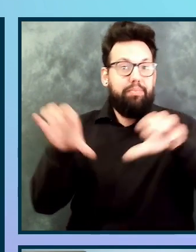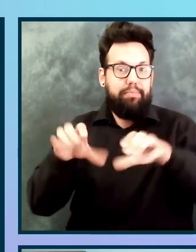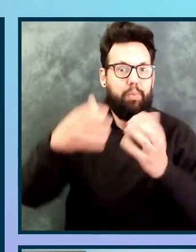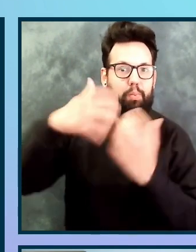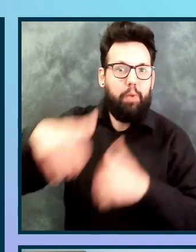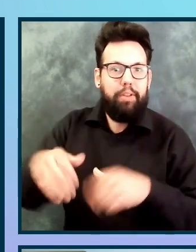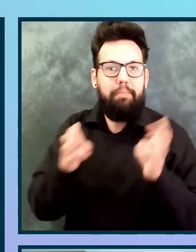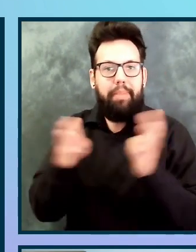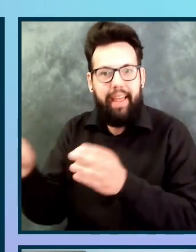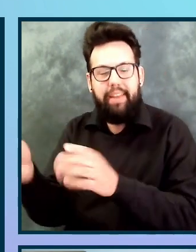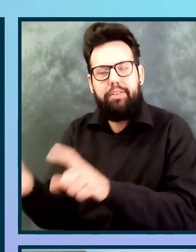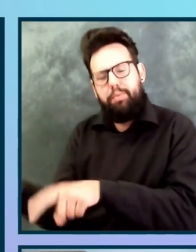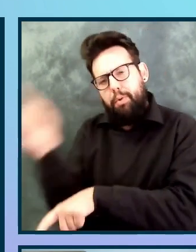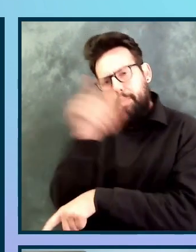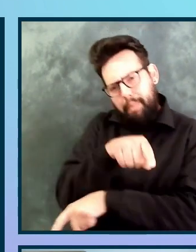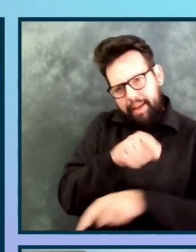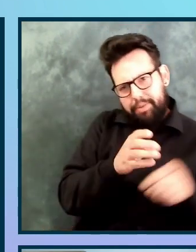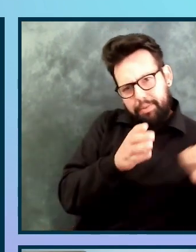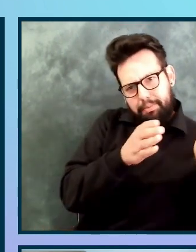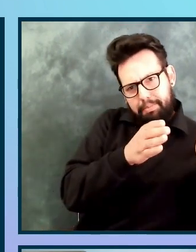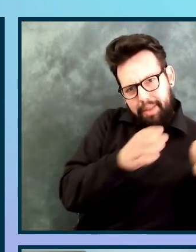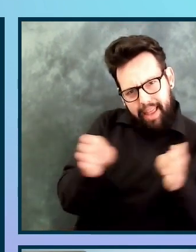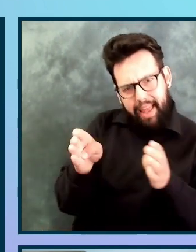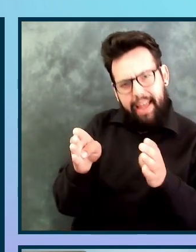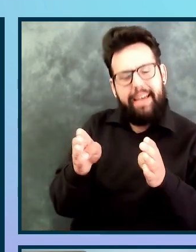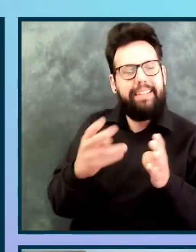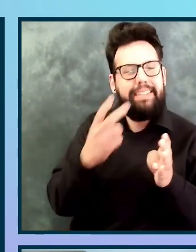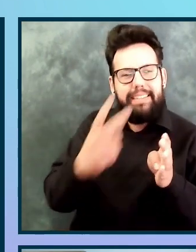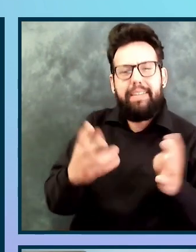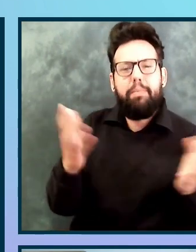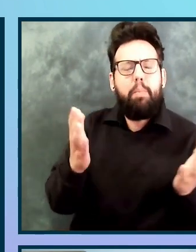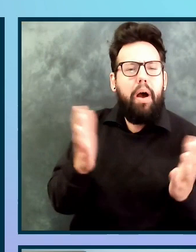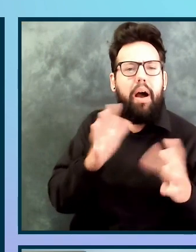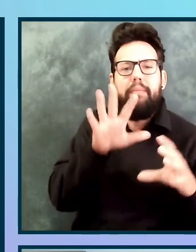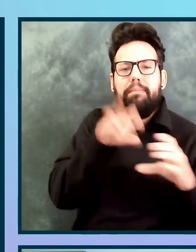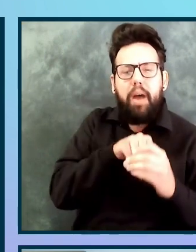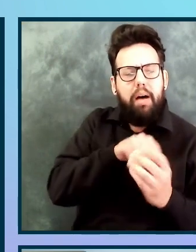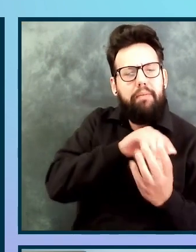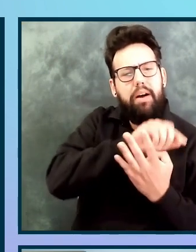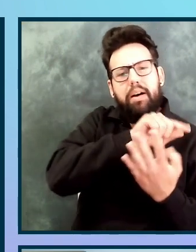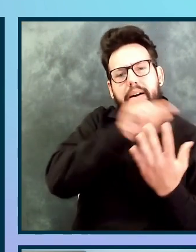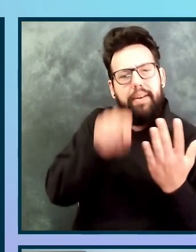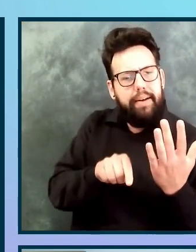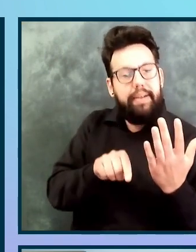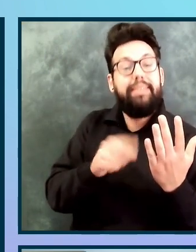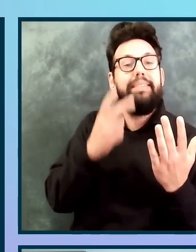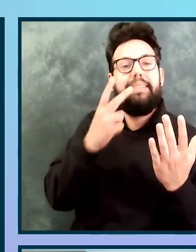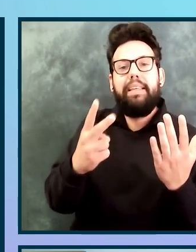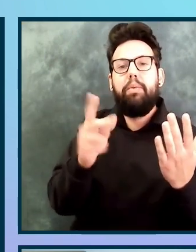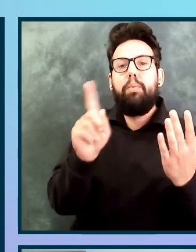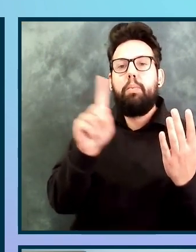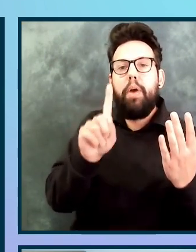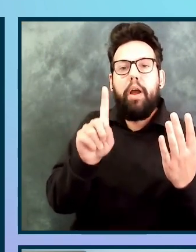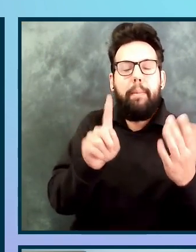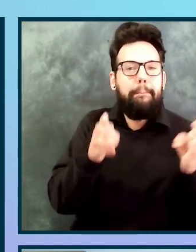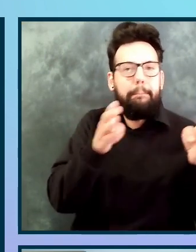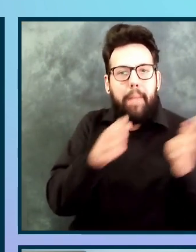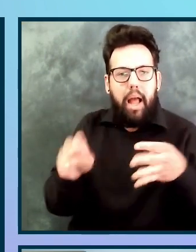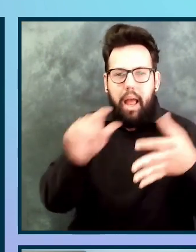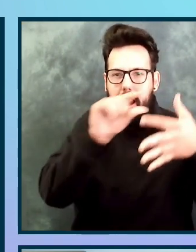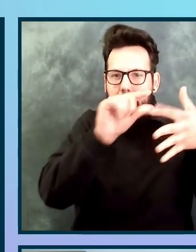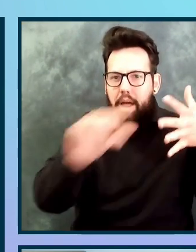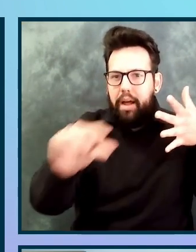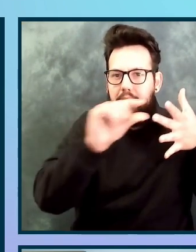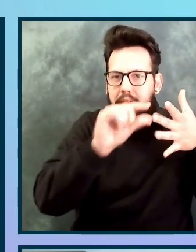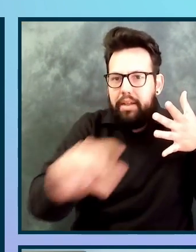plan. We figure out what pages we put in there. We choose them to put them in what sprint. And then using the normal